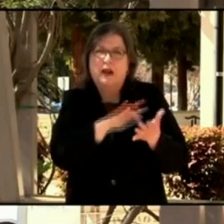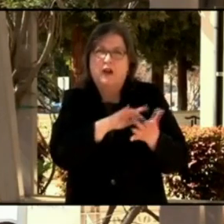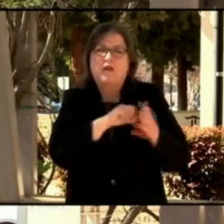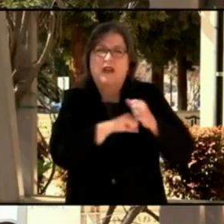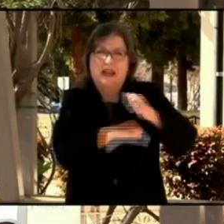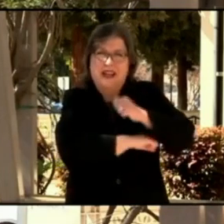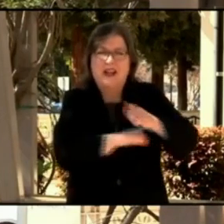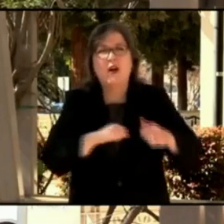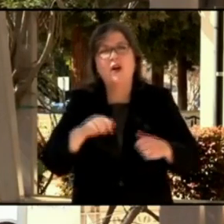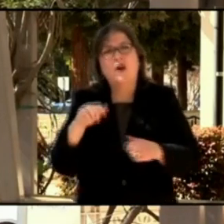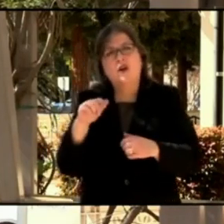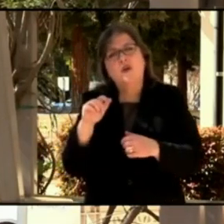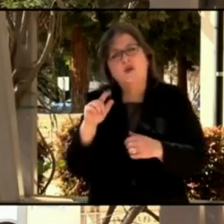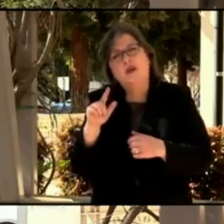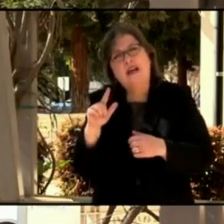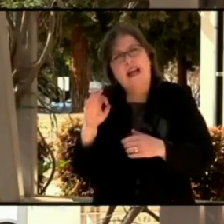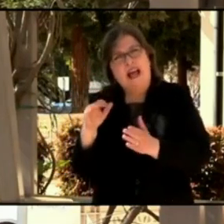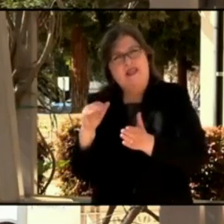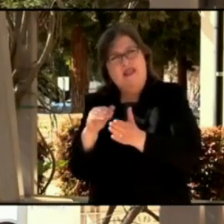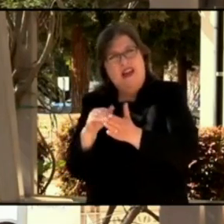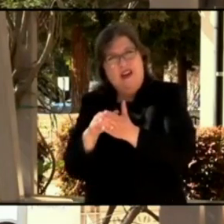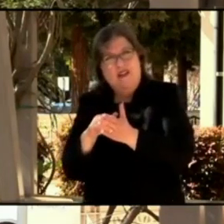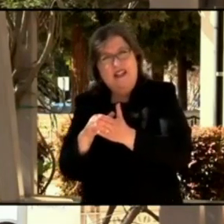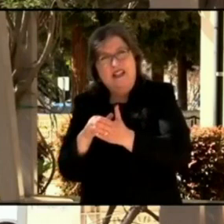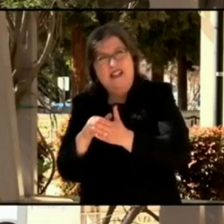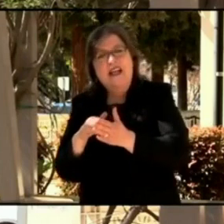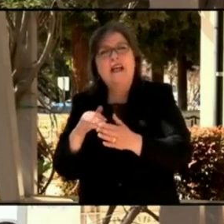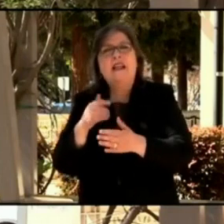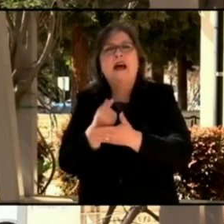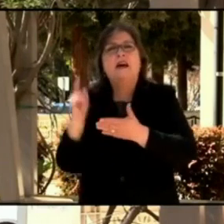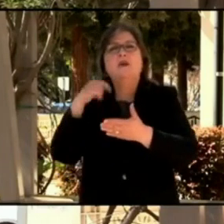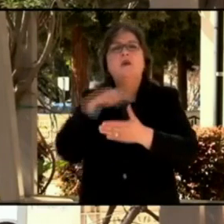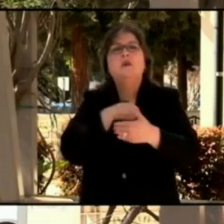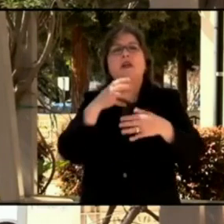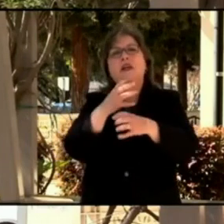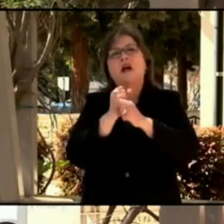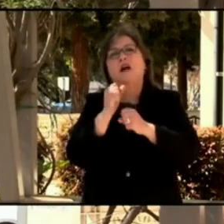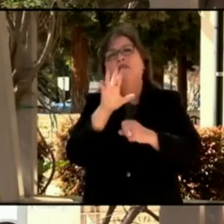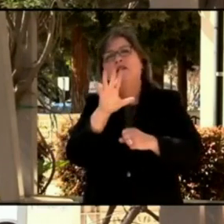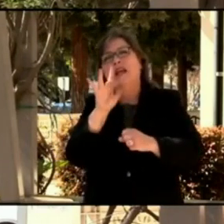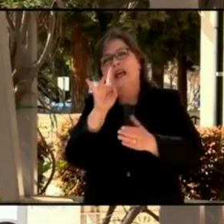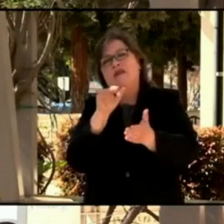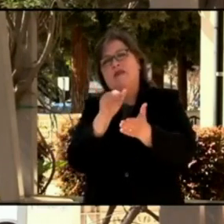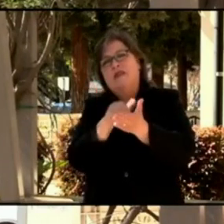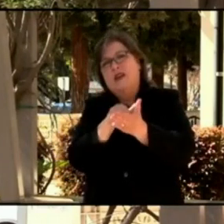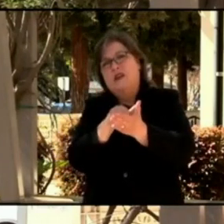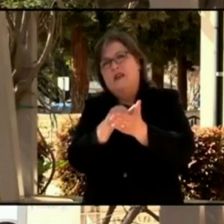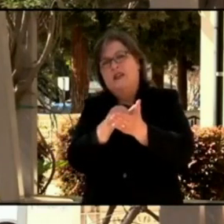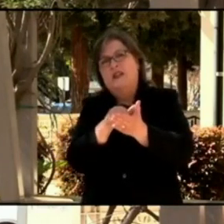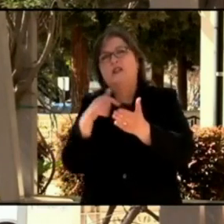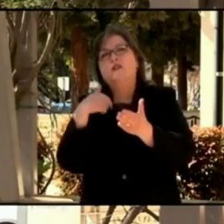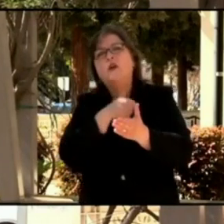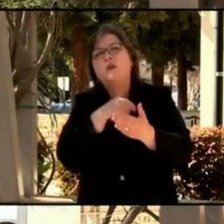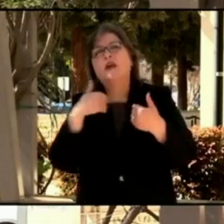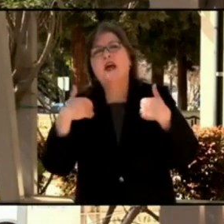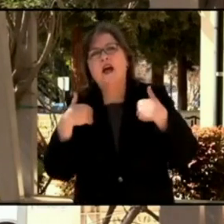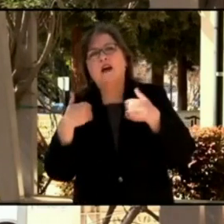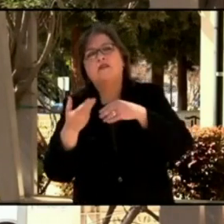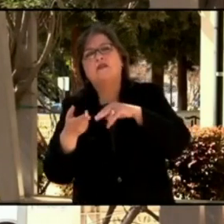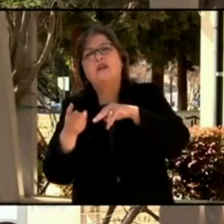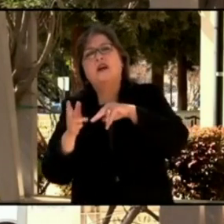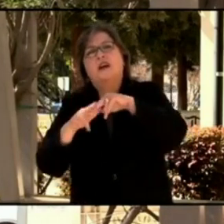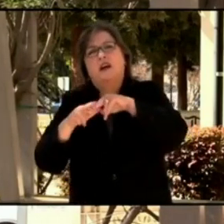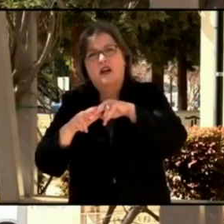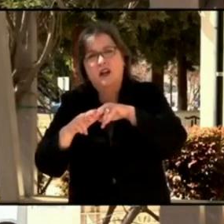with last week? Last week, we got just over 58,000 doses. So we did get an increase this week, which is good.